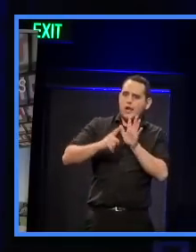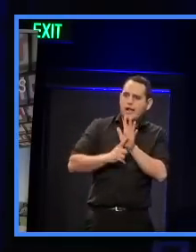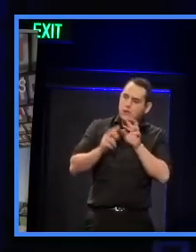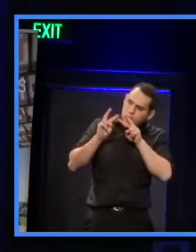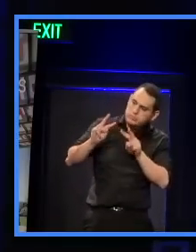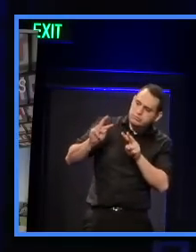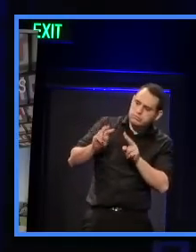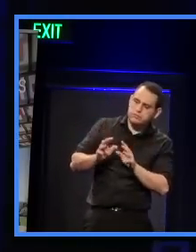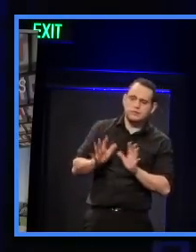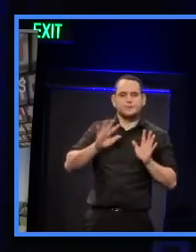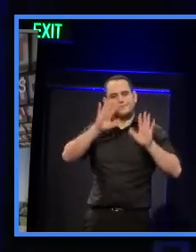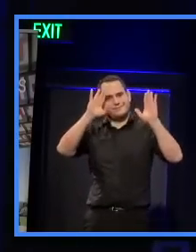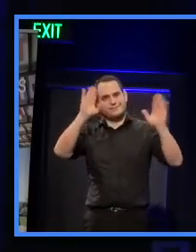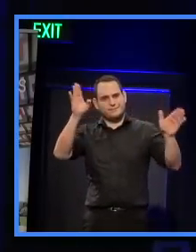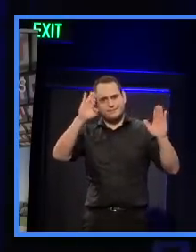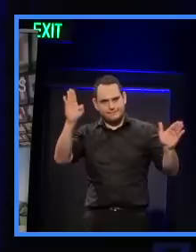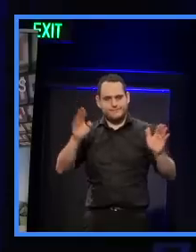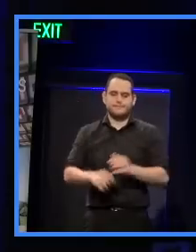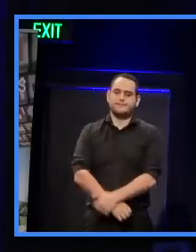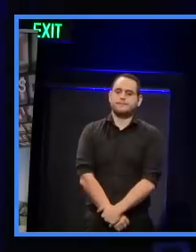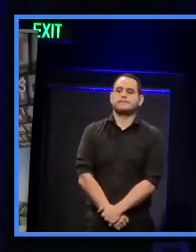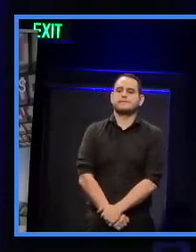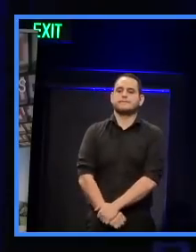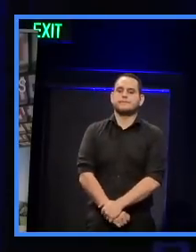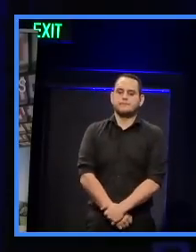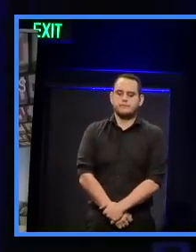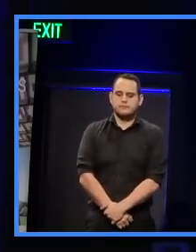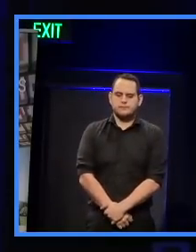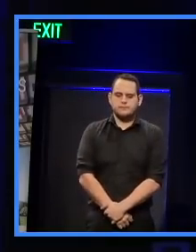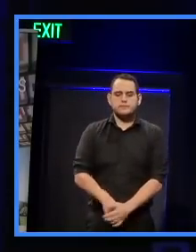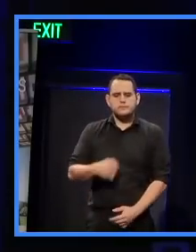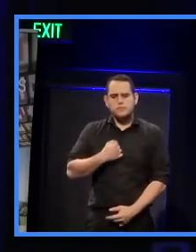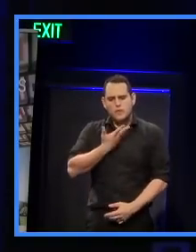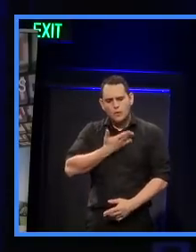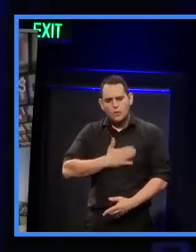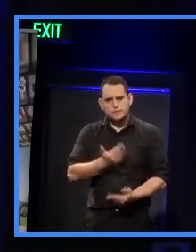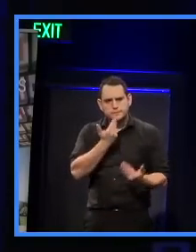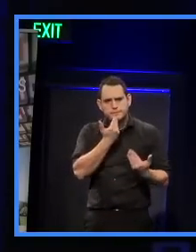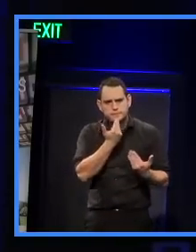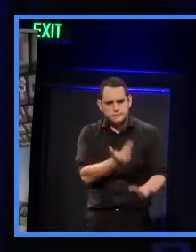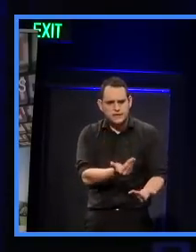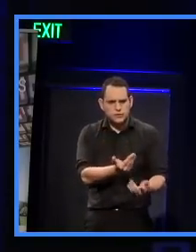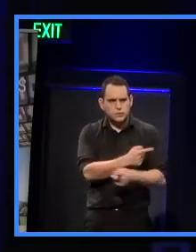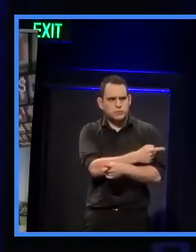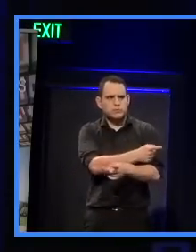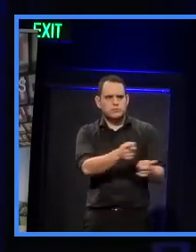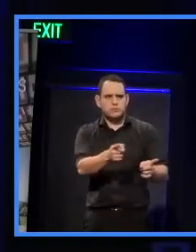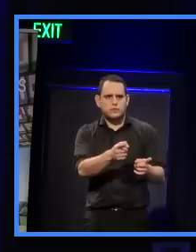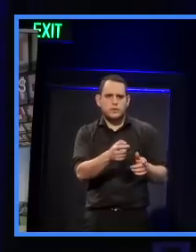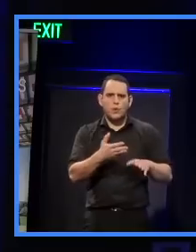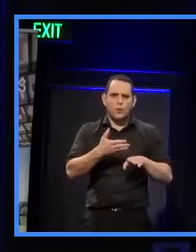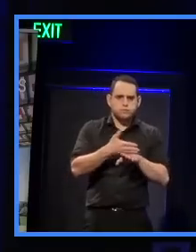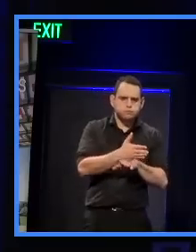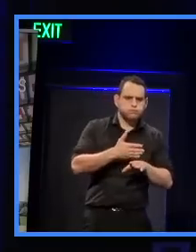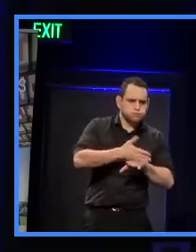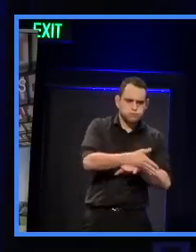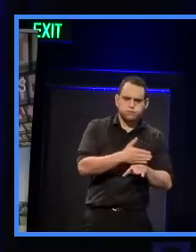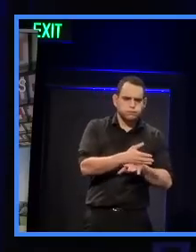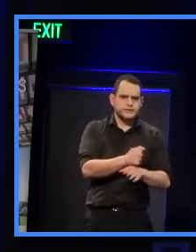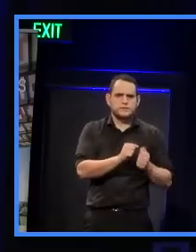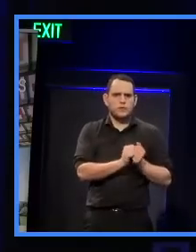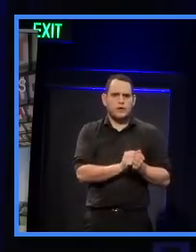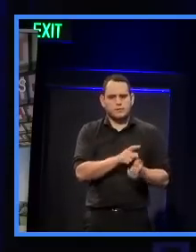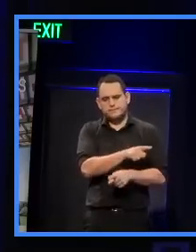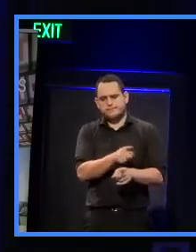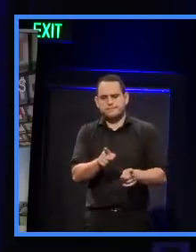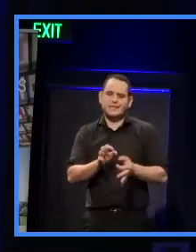I bid you a warm welcome. I want to also make a particular thanks to our colleagues who are